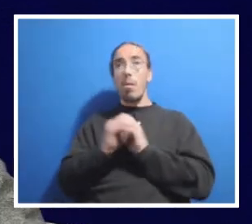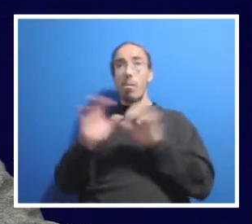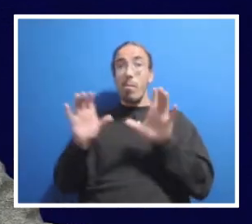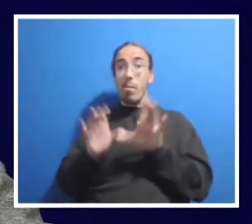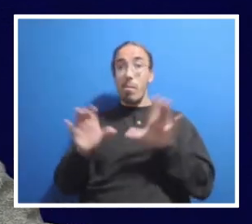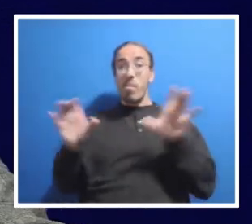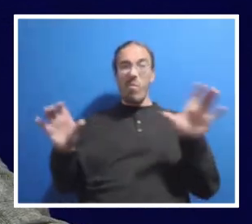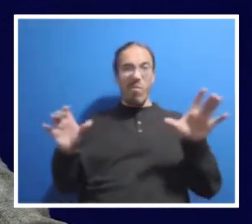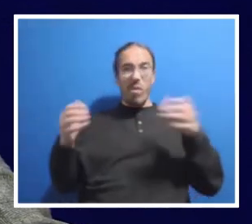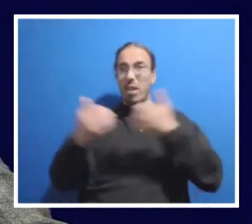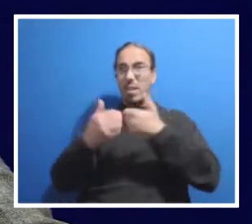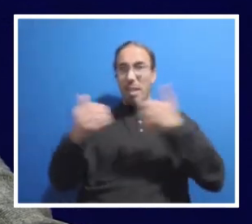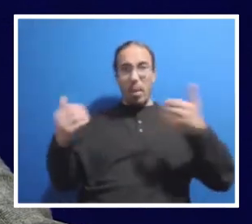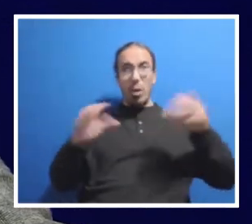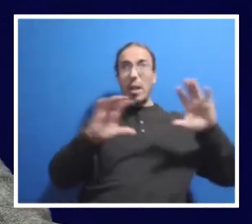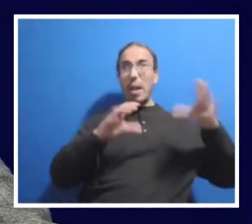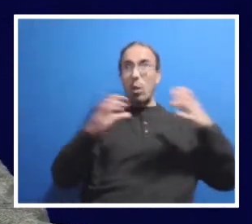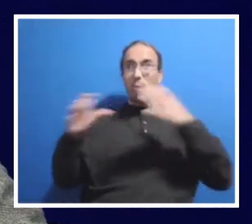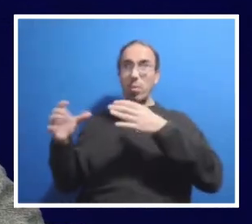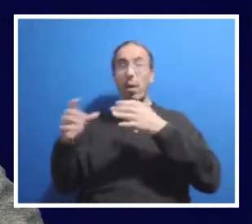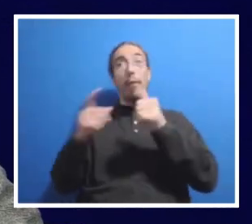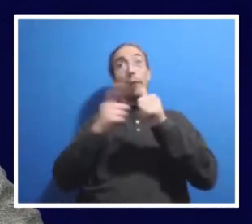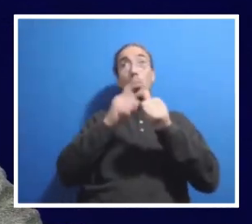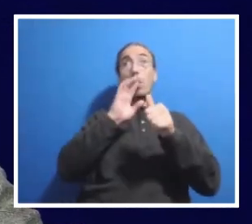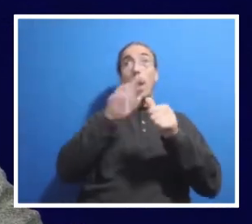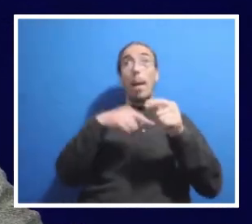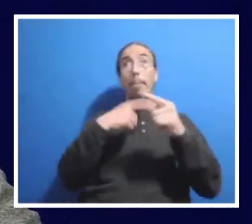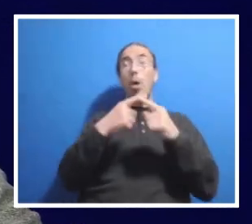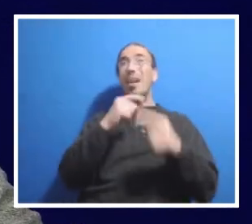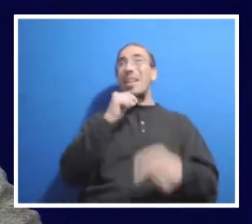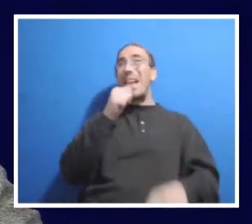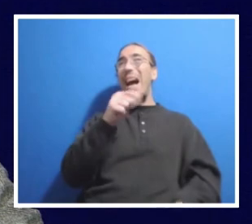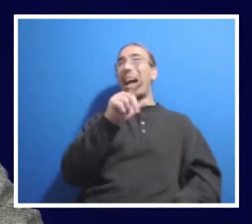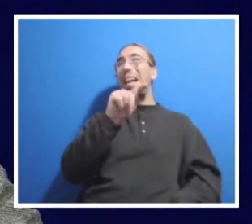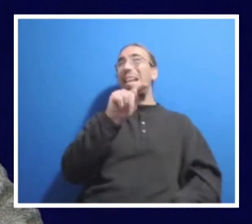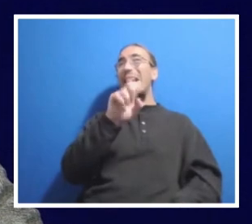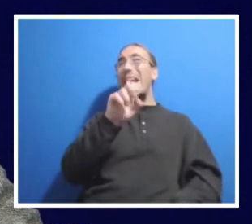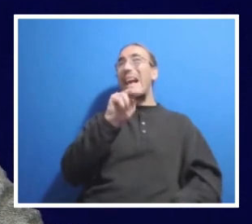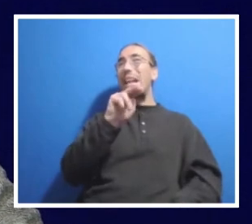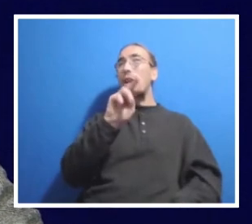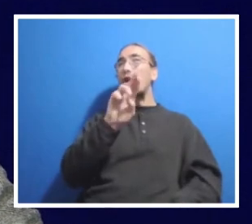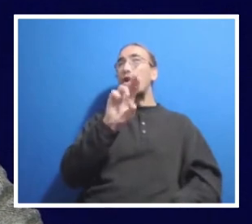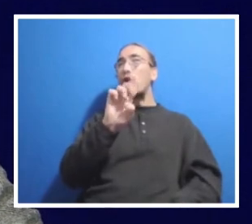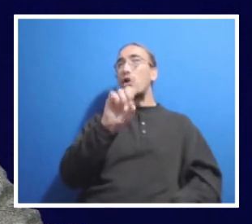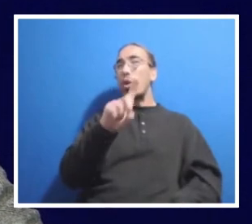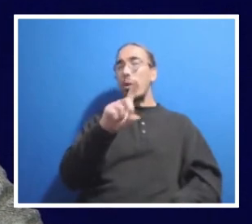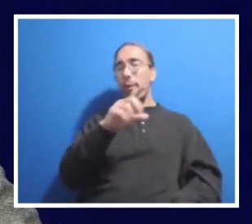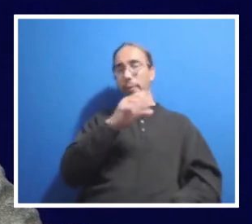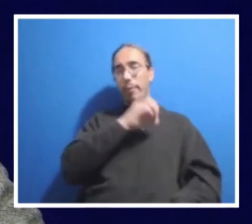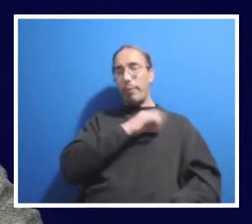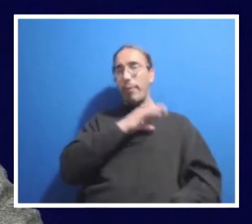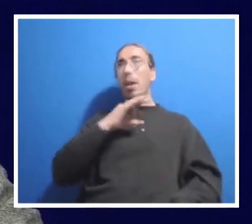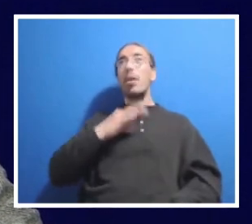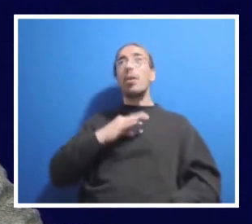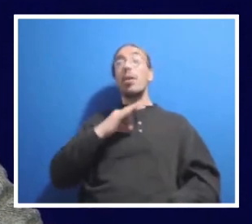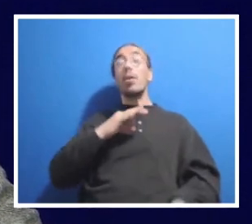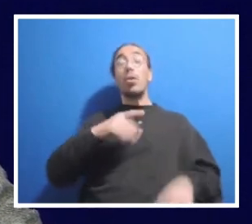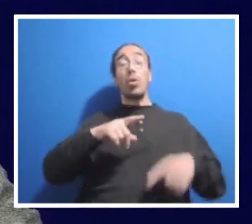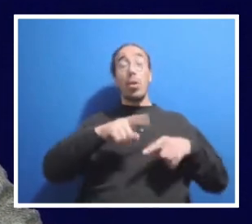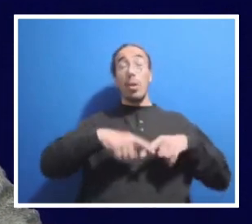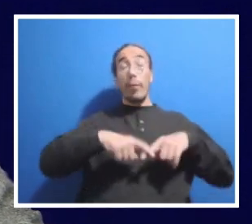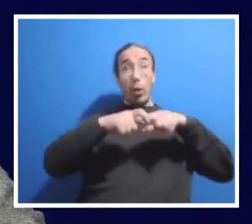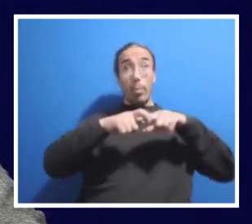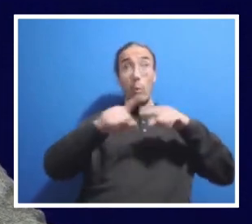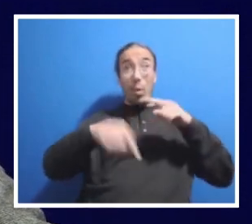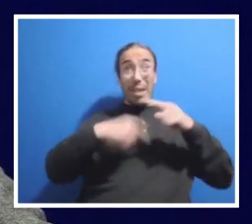categories. First, let me talk about our non-tenure track faculty. So, when the strategic hiring freeze first was announced,